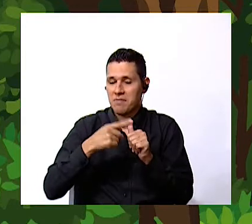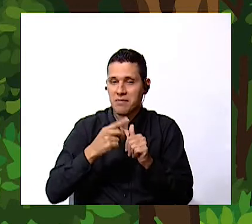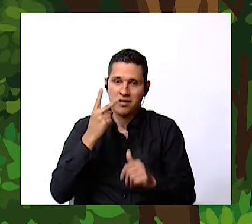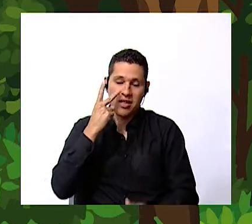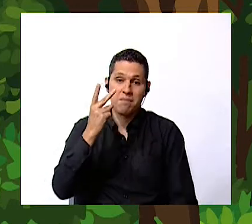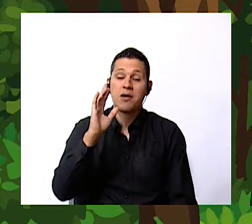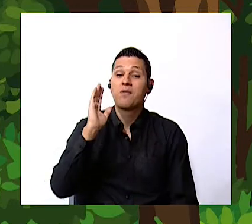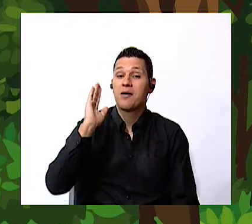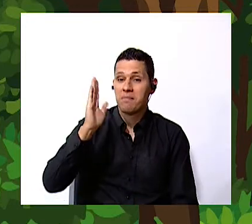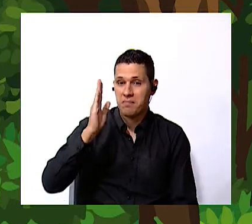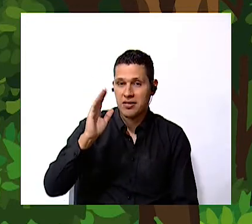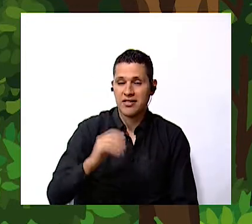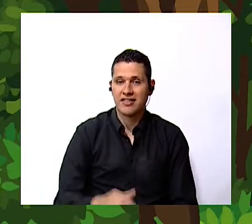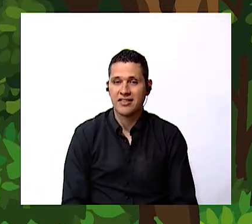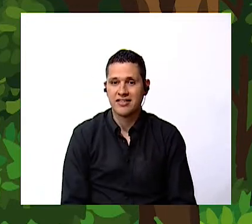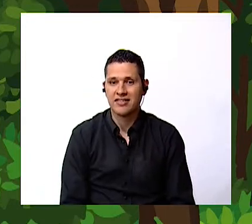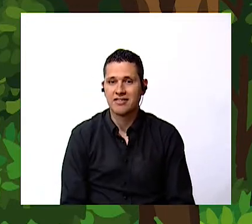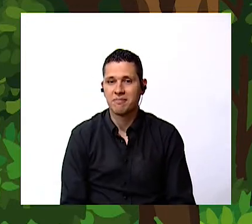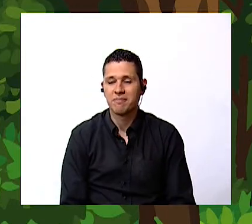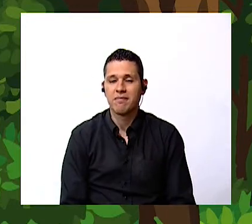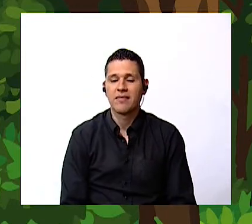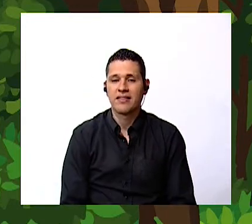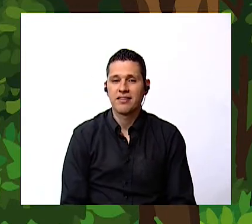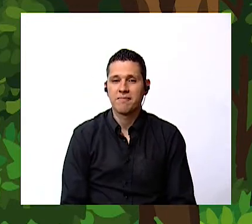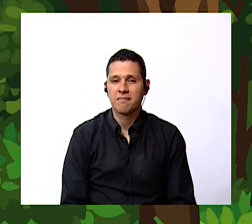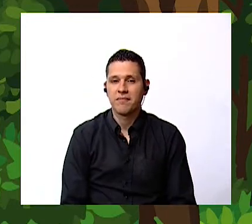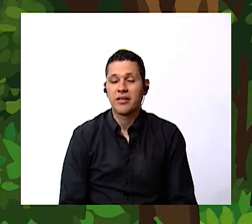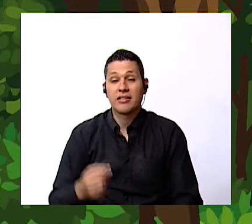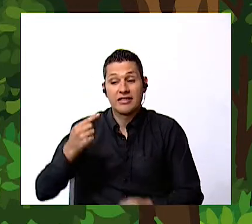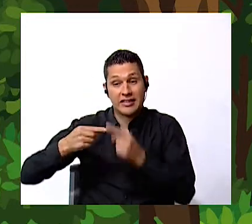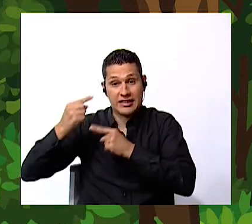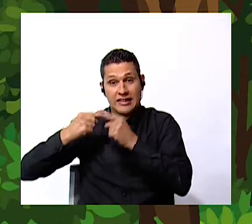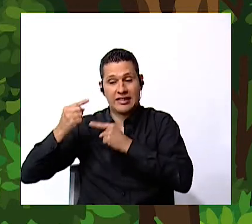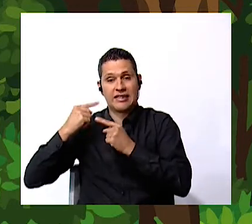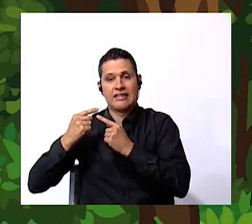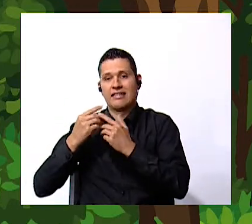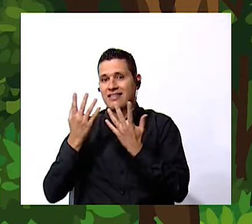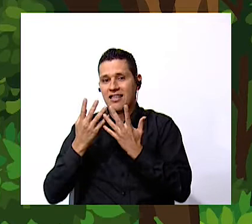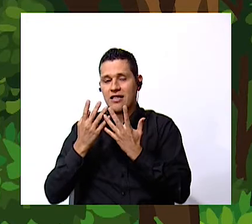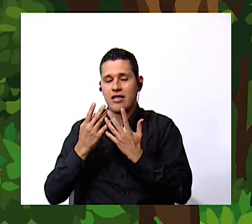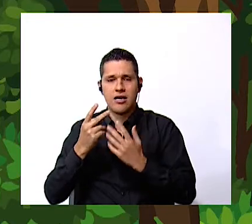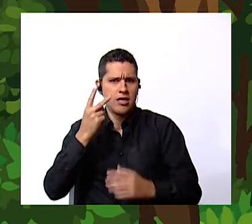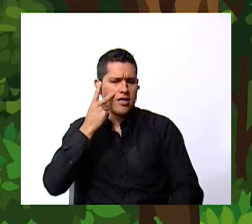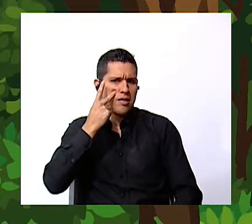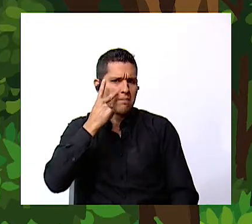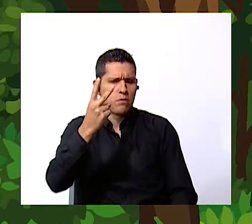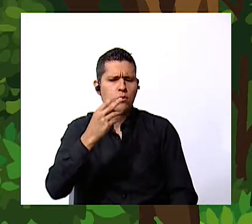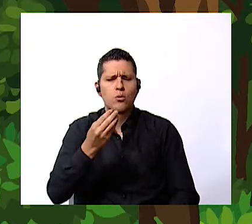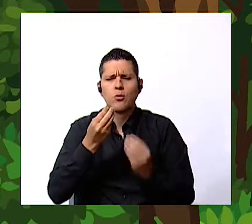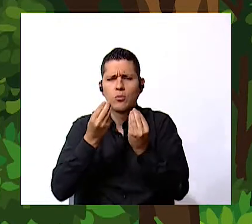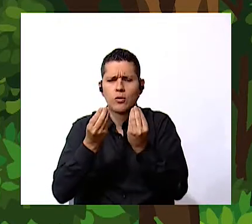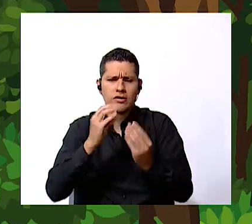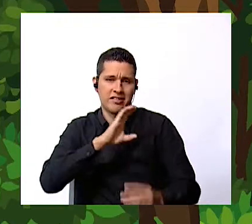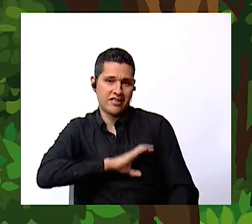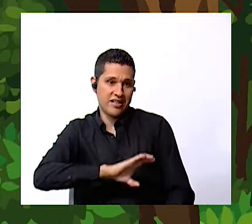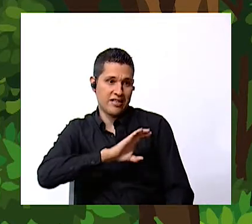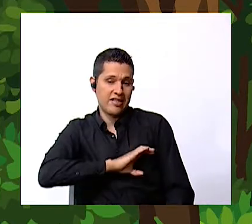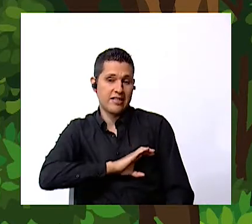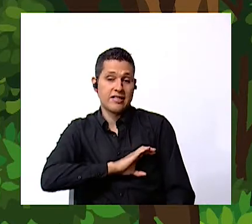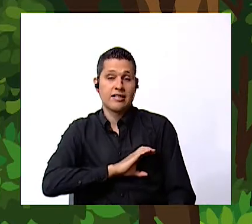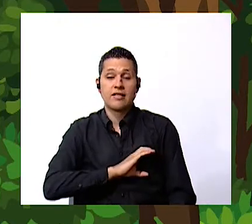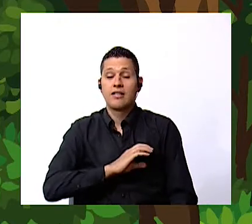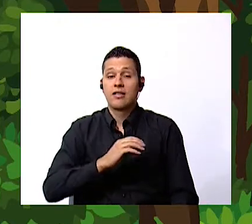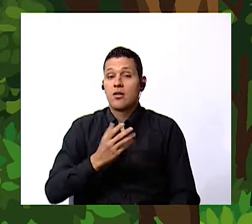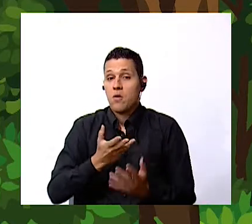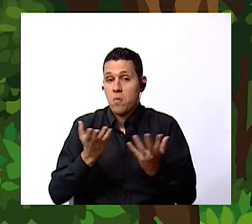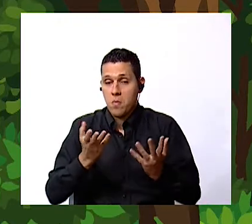in order to review some main characteristics of living things and non-living things so